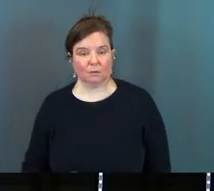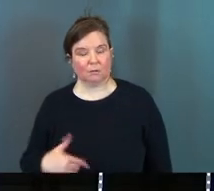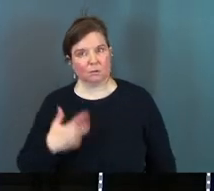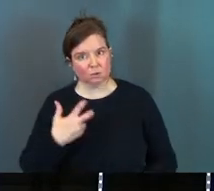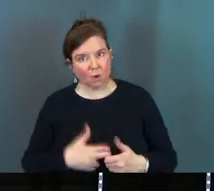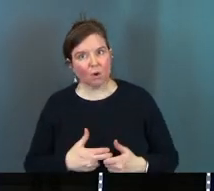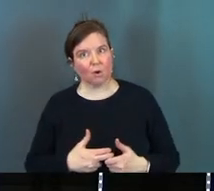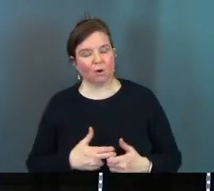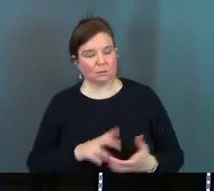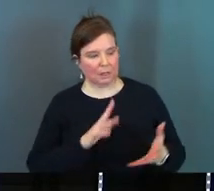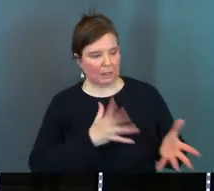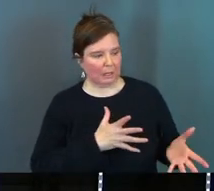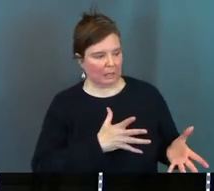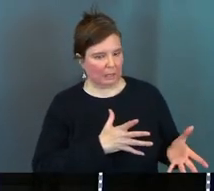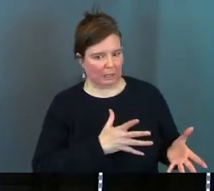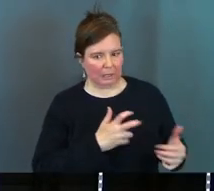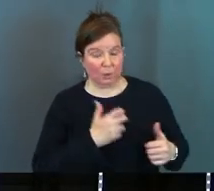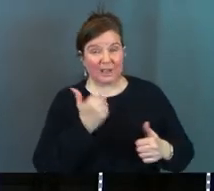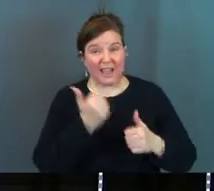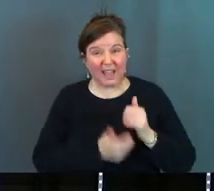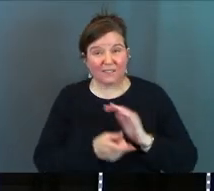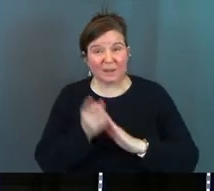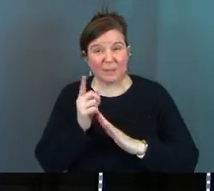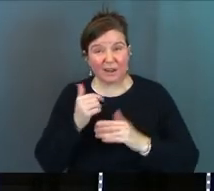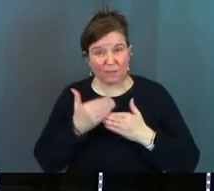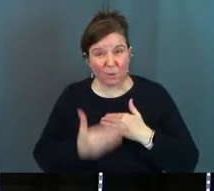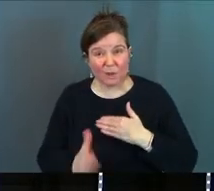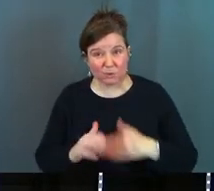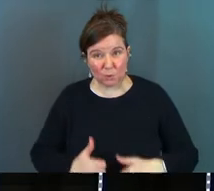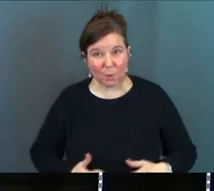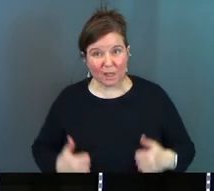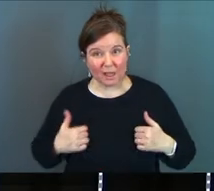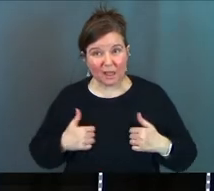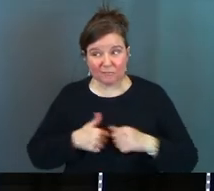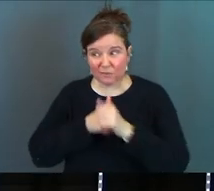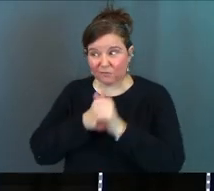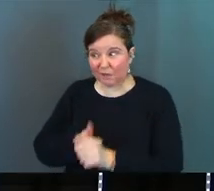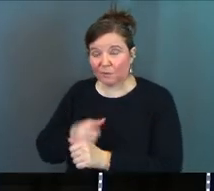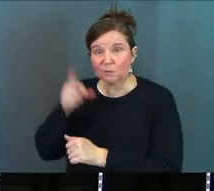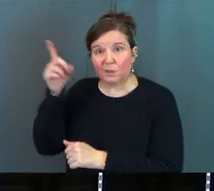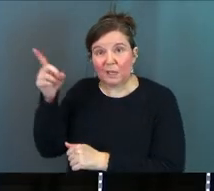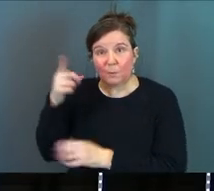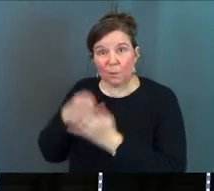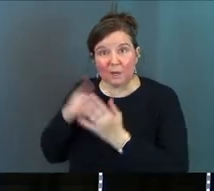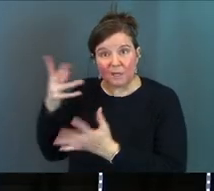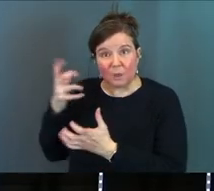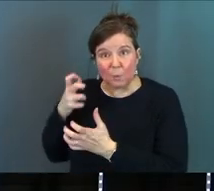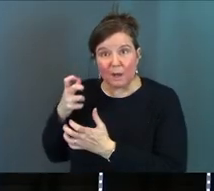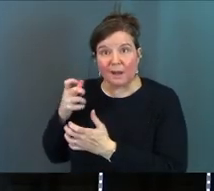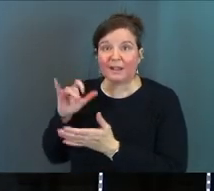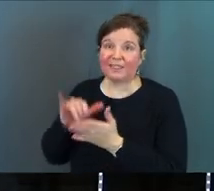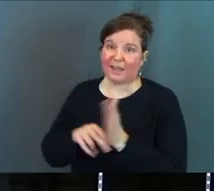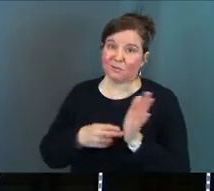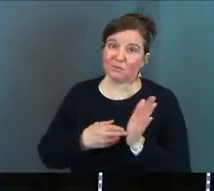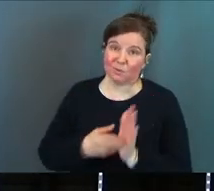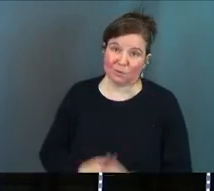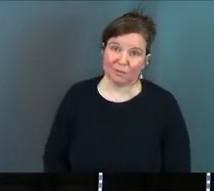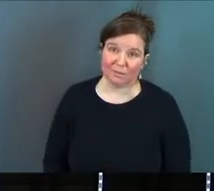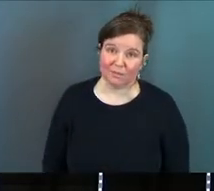so when I tell you that Jesus wants every single minute of the rest of your life devoted to him that's truth